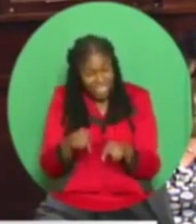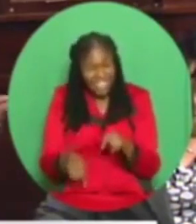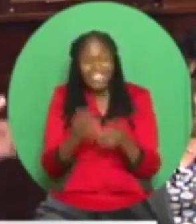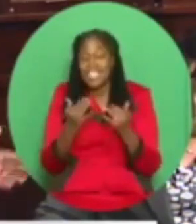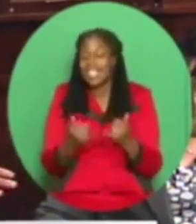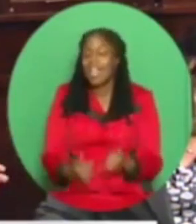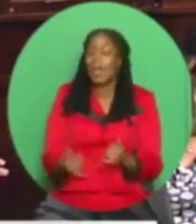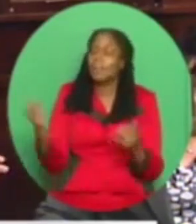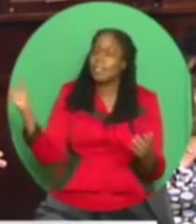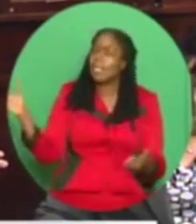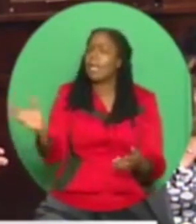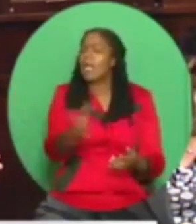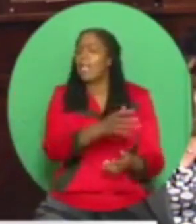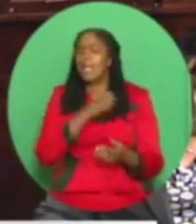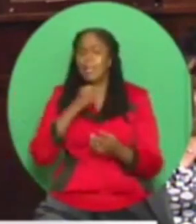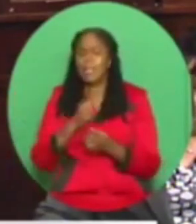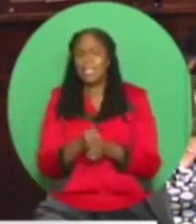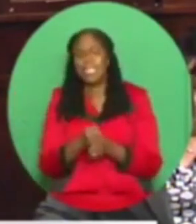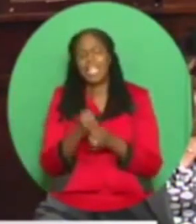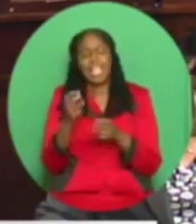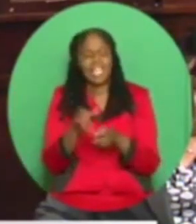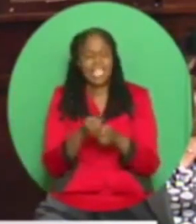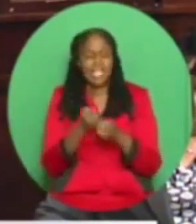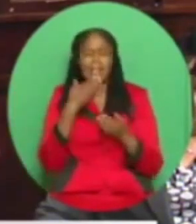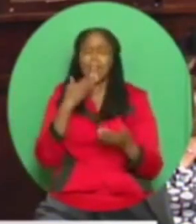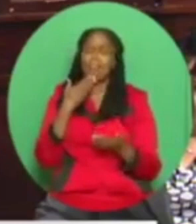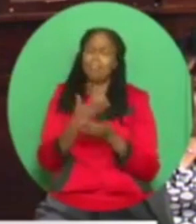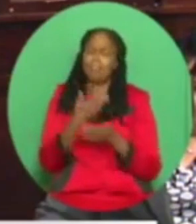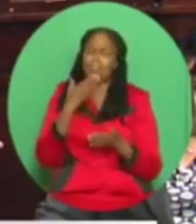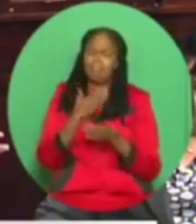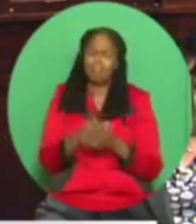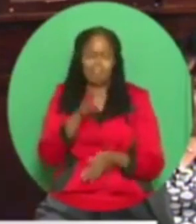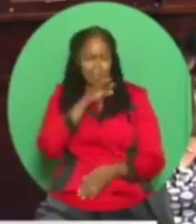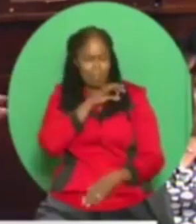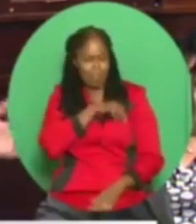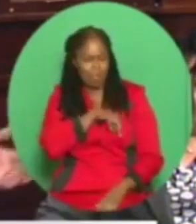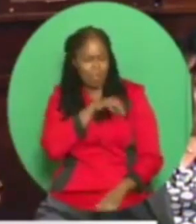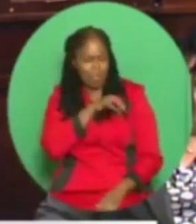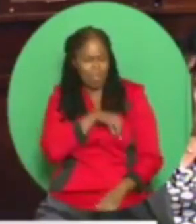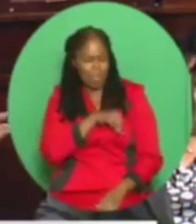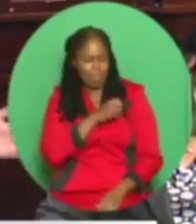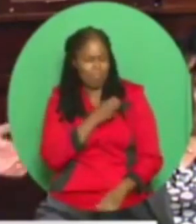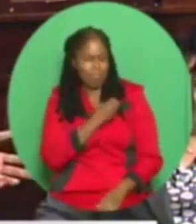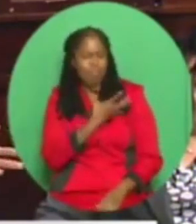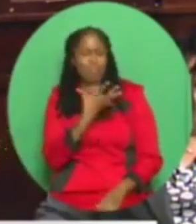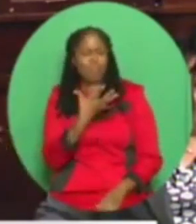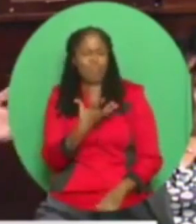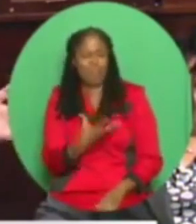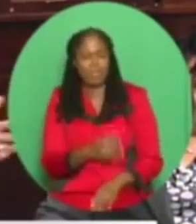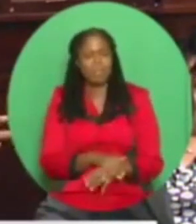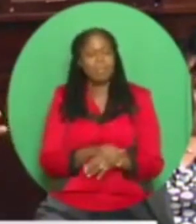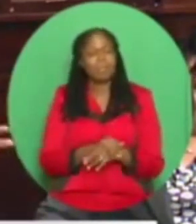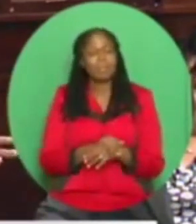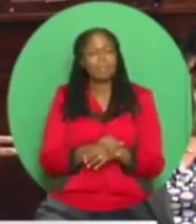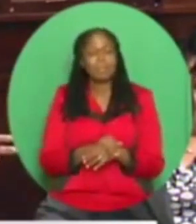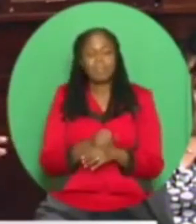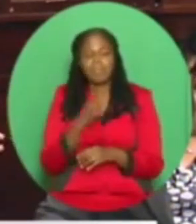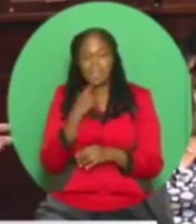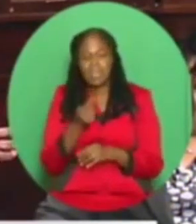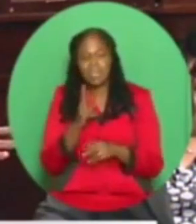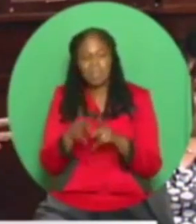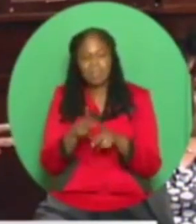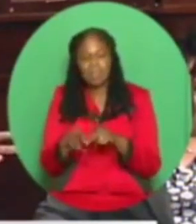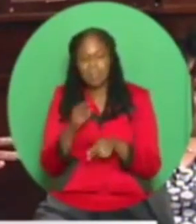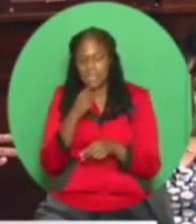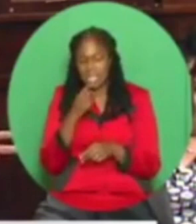and look to make a profit, a good profit, because the rumor down on that side, Madam Speaker, where we operate and where we come from, people are already telling